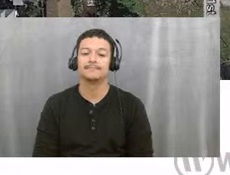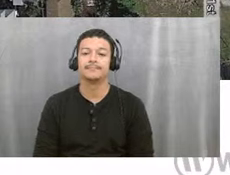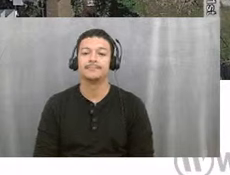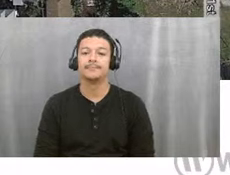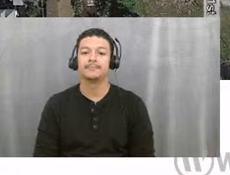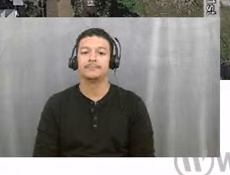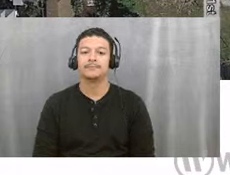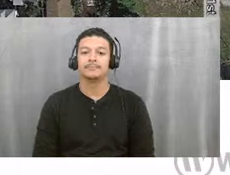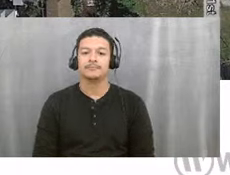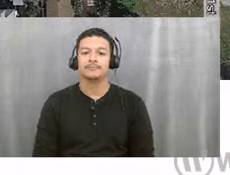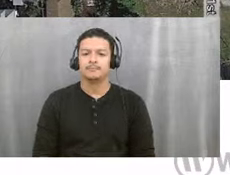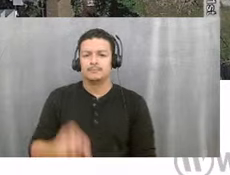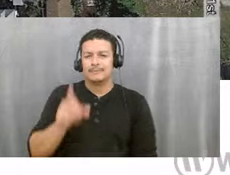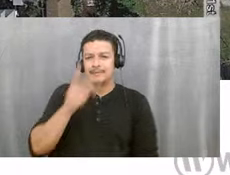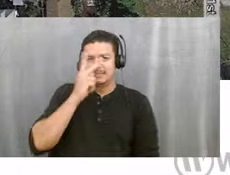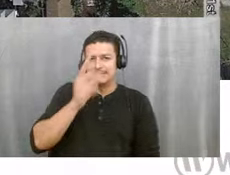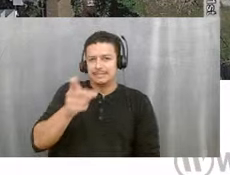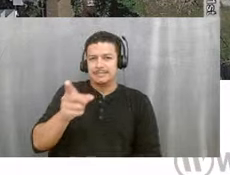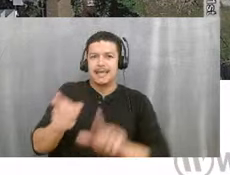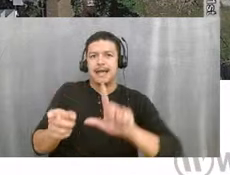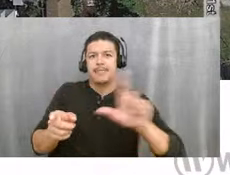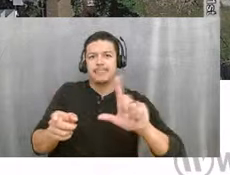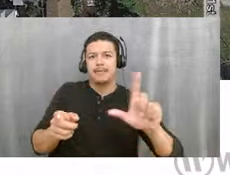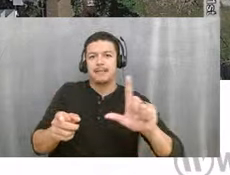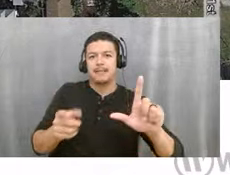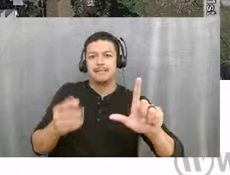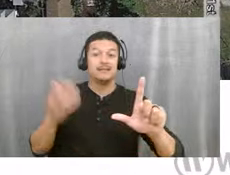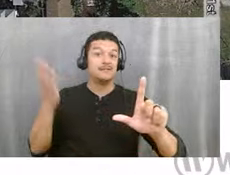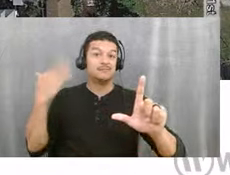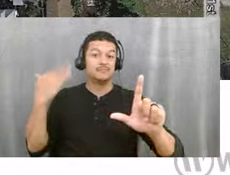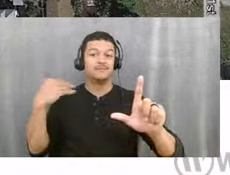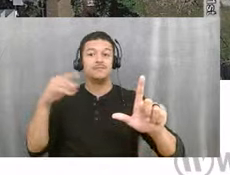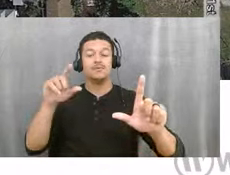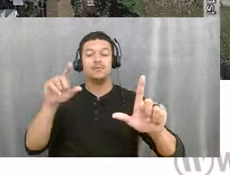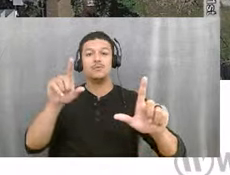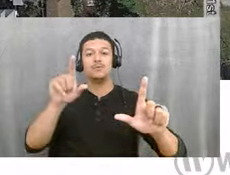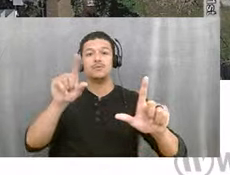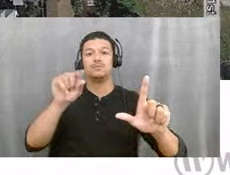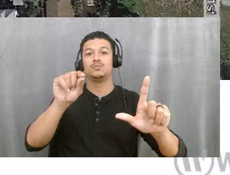You can see the site on the left side is what it looked like in 2005.